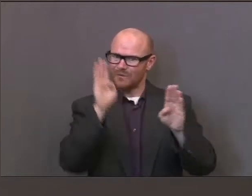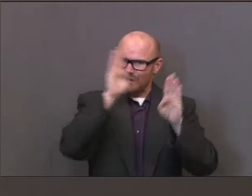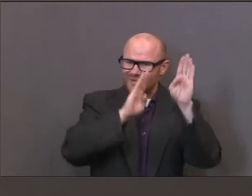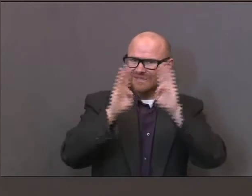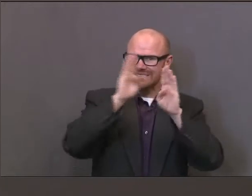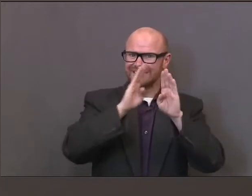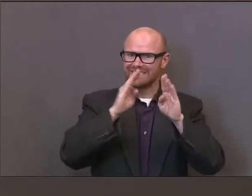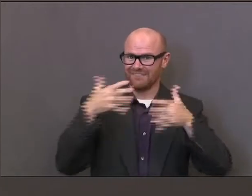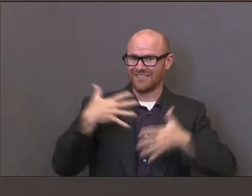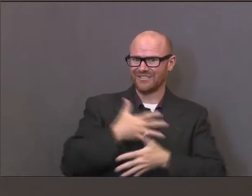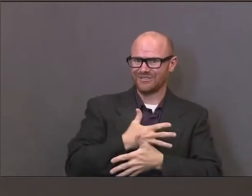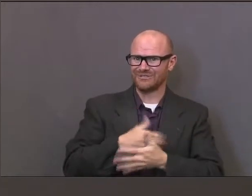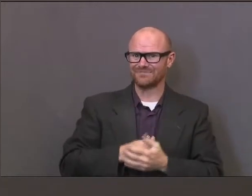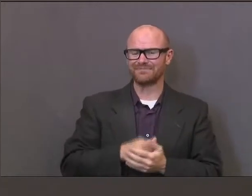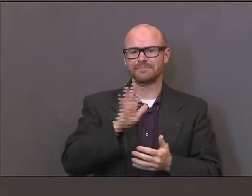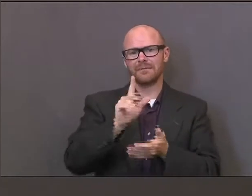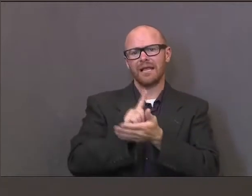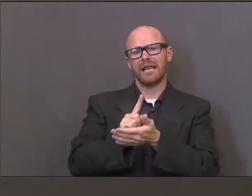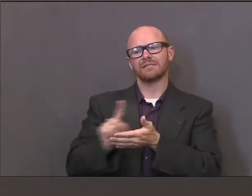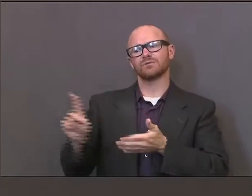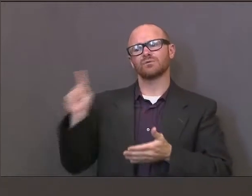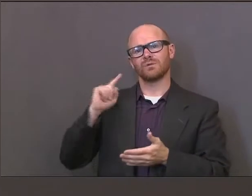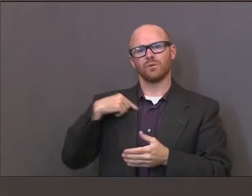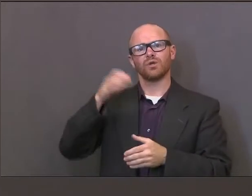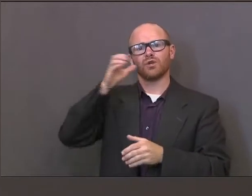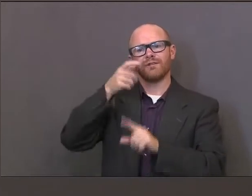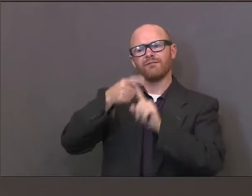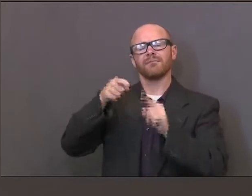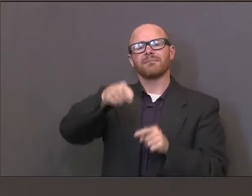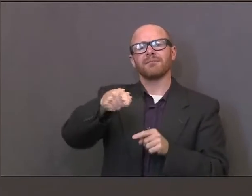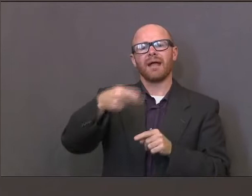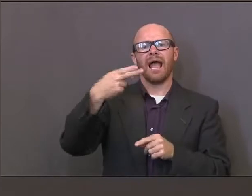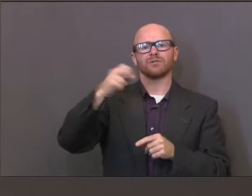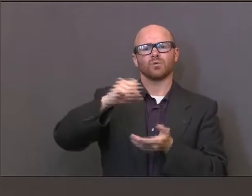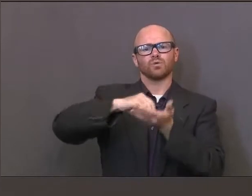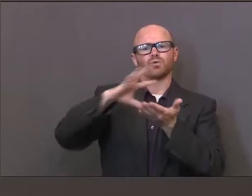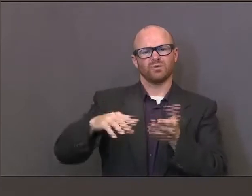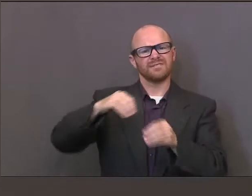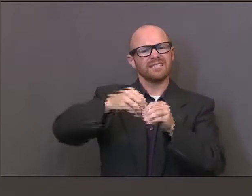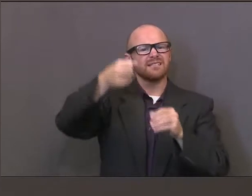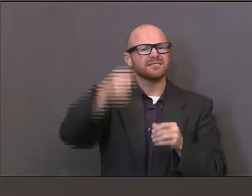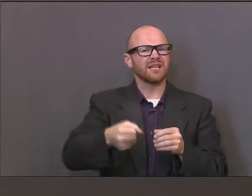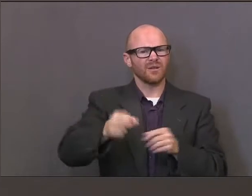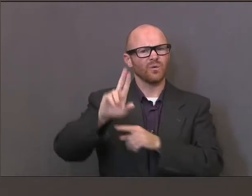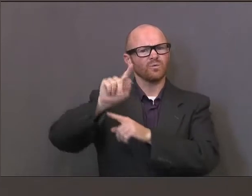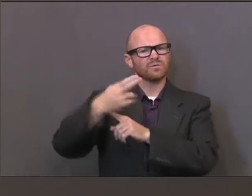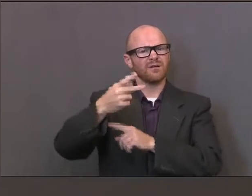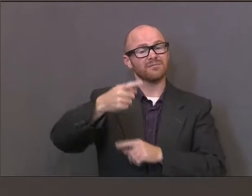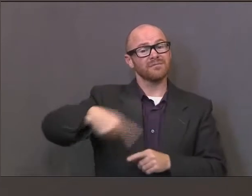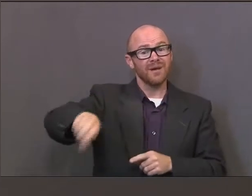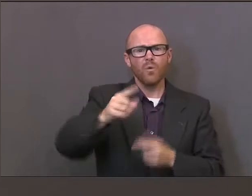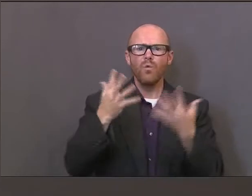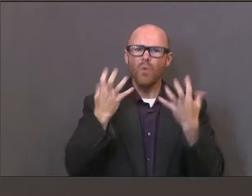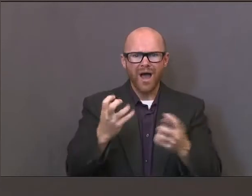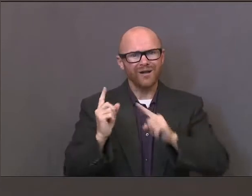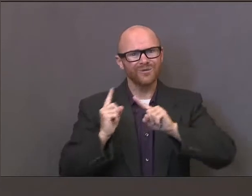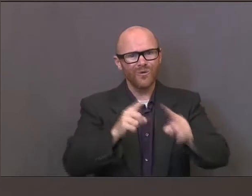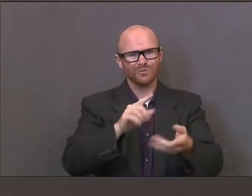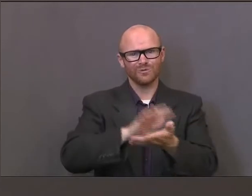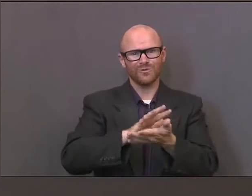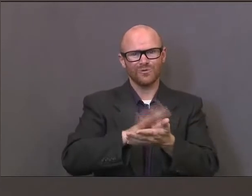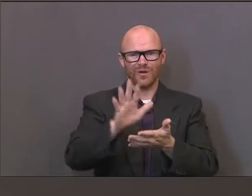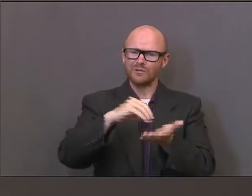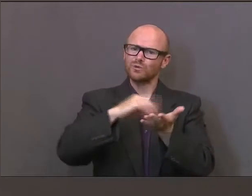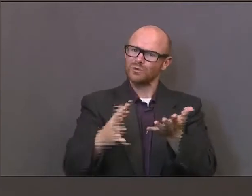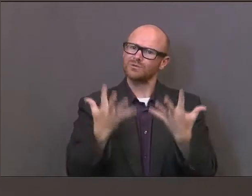As we heard in our briefing last week from the high school students from Enterprise, they want to be in school and are willing to do whatever it takes to be in